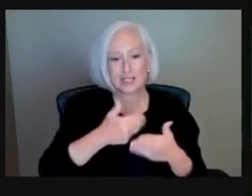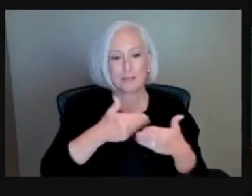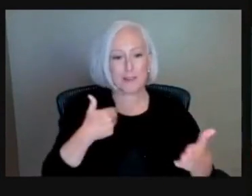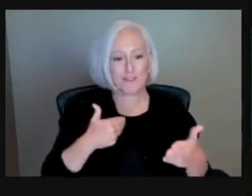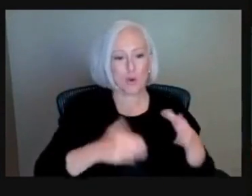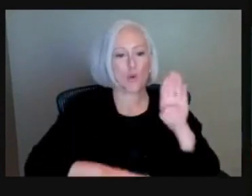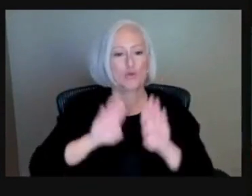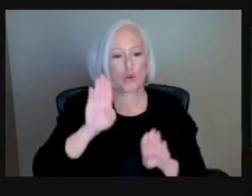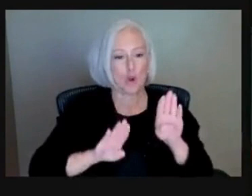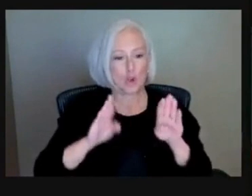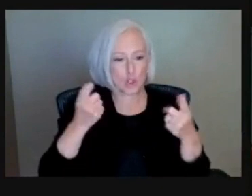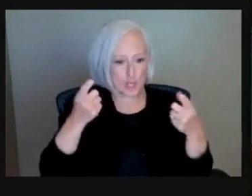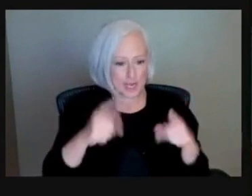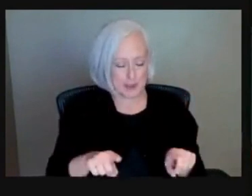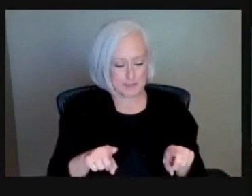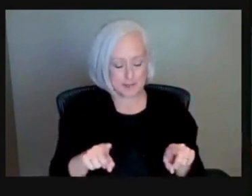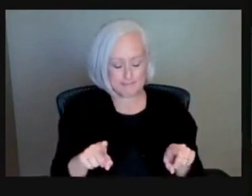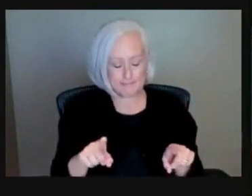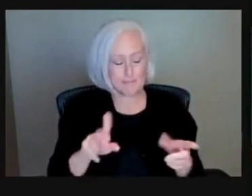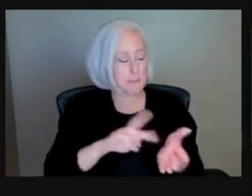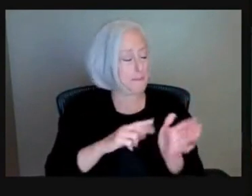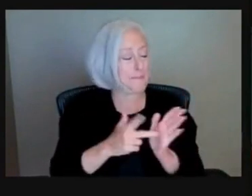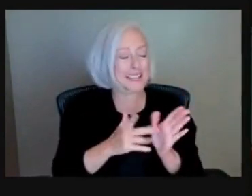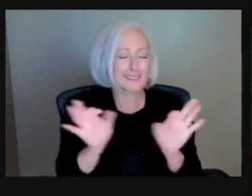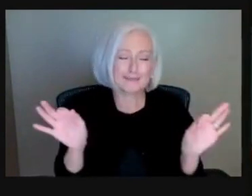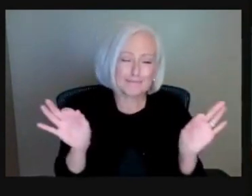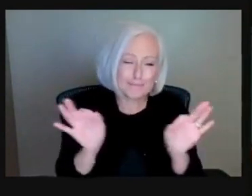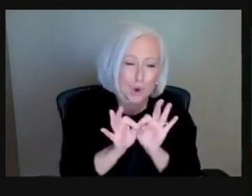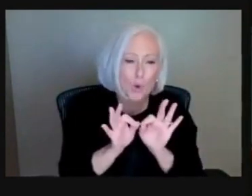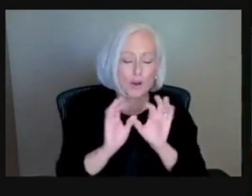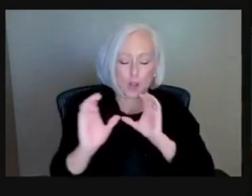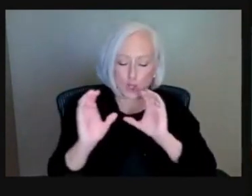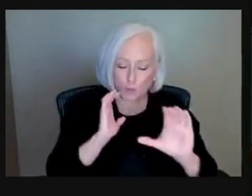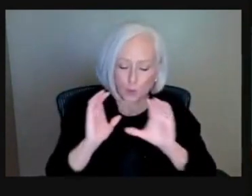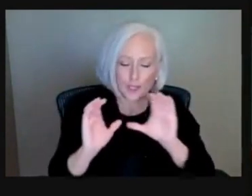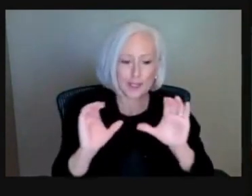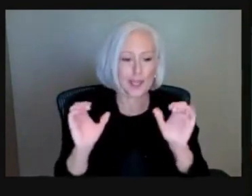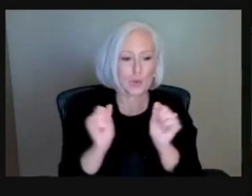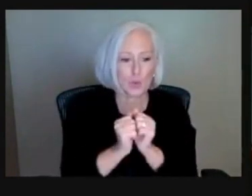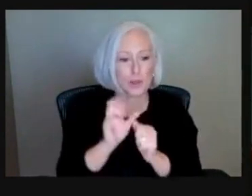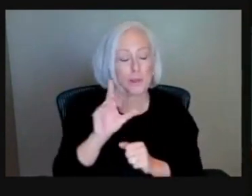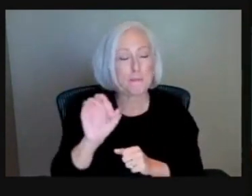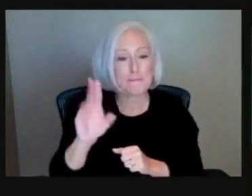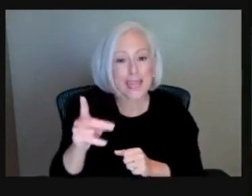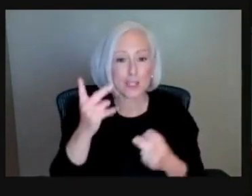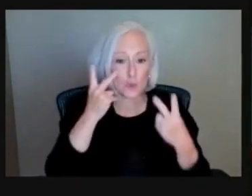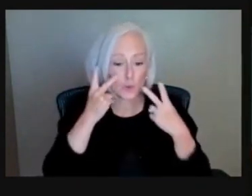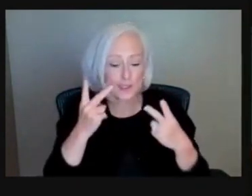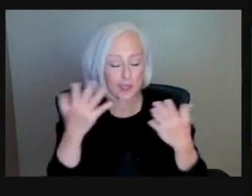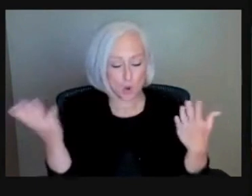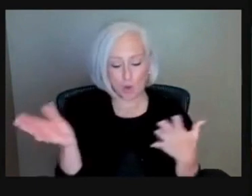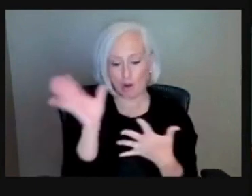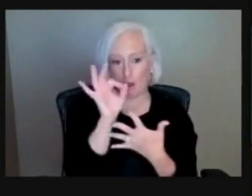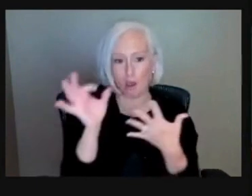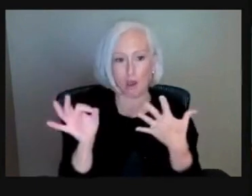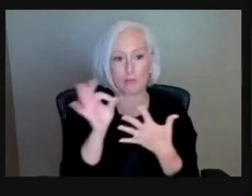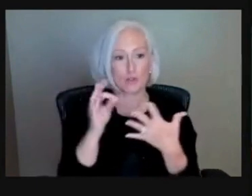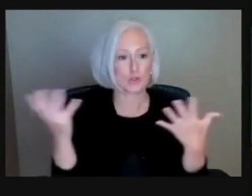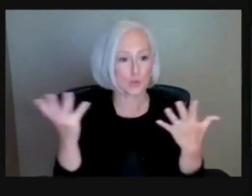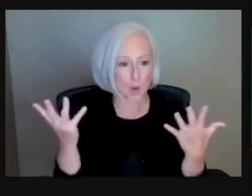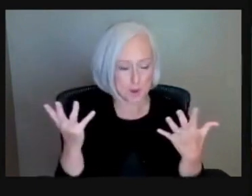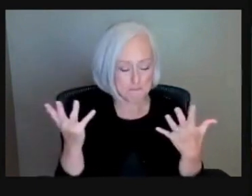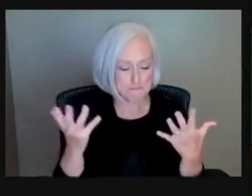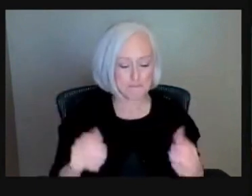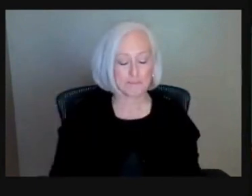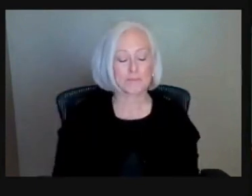make sure to get that communication going with your bank so we can figure out what your options are. I will mention at this point